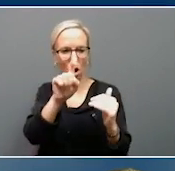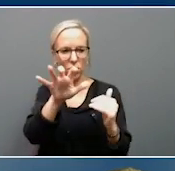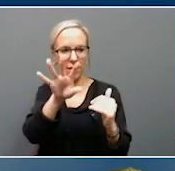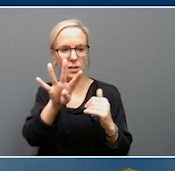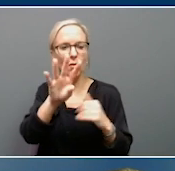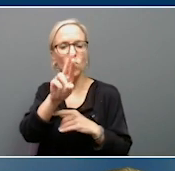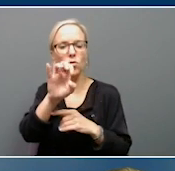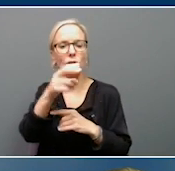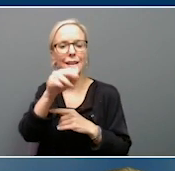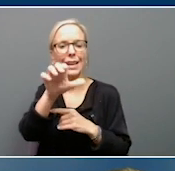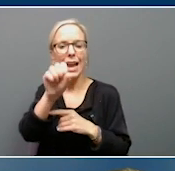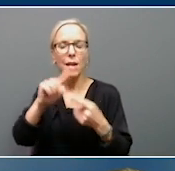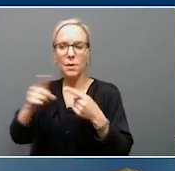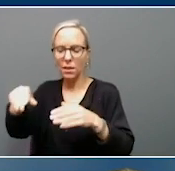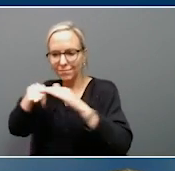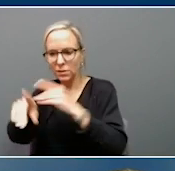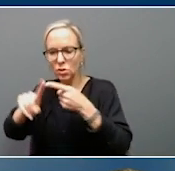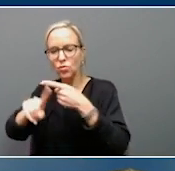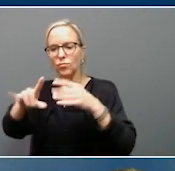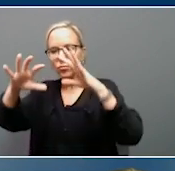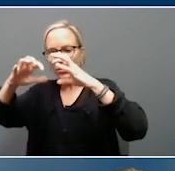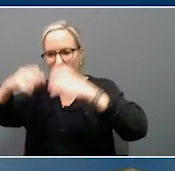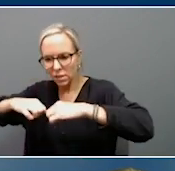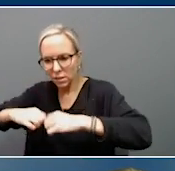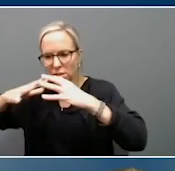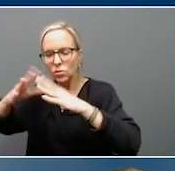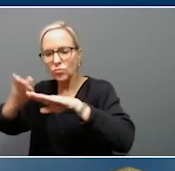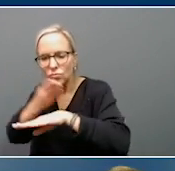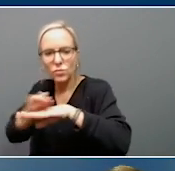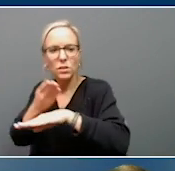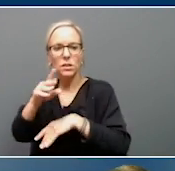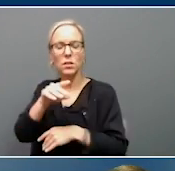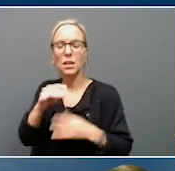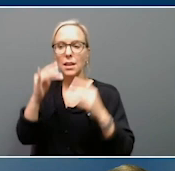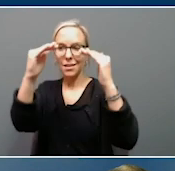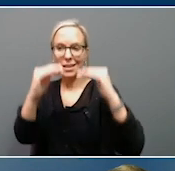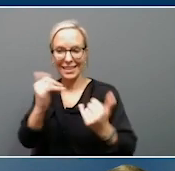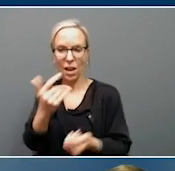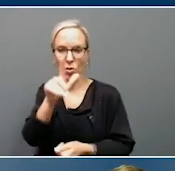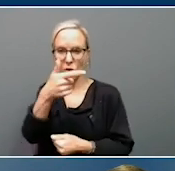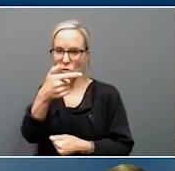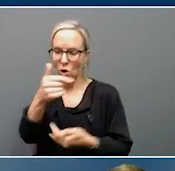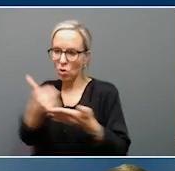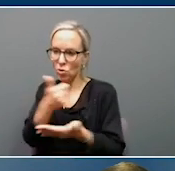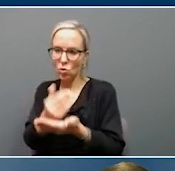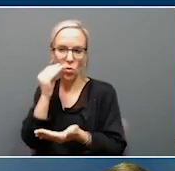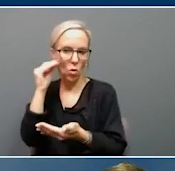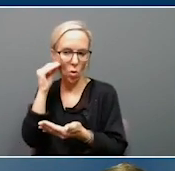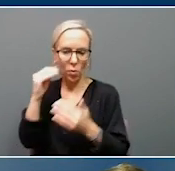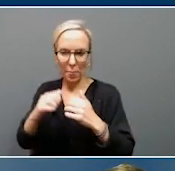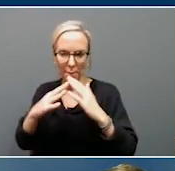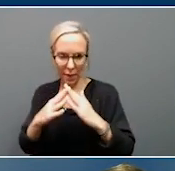21 completed new homes. What that means is there are at least, and these are just the numbers we track, 311